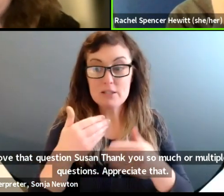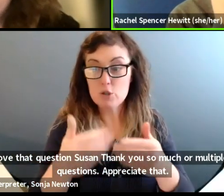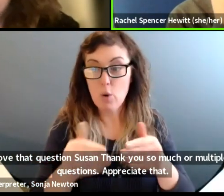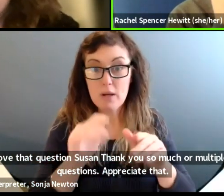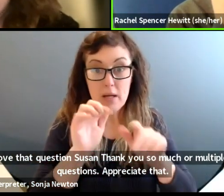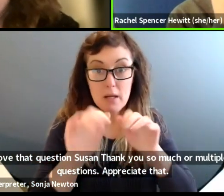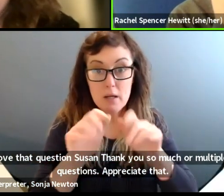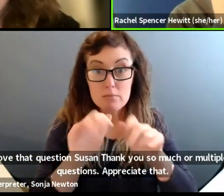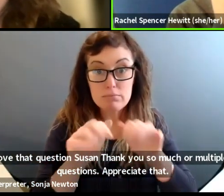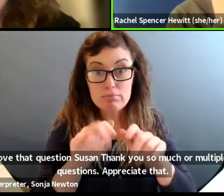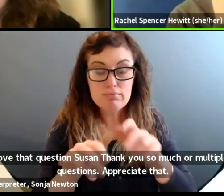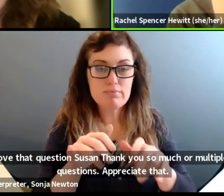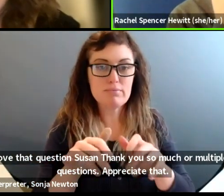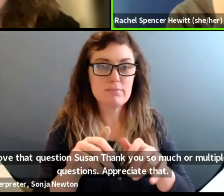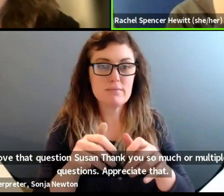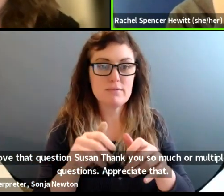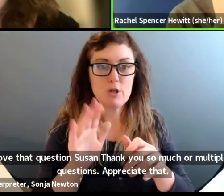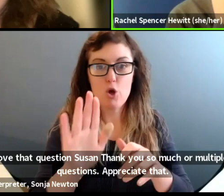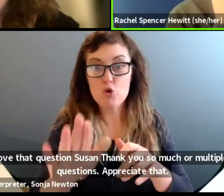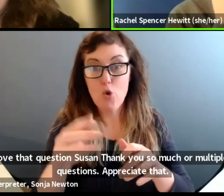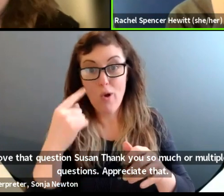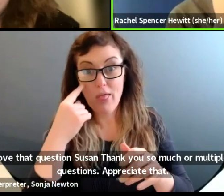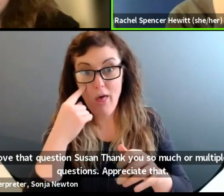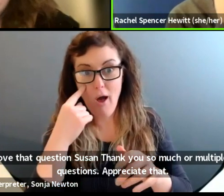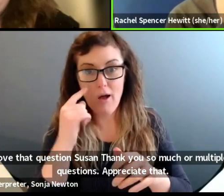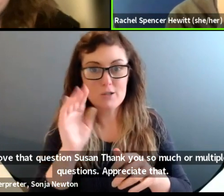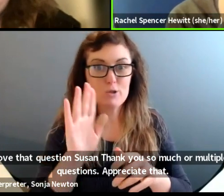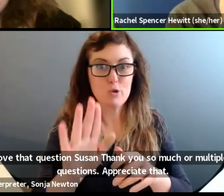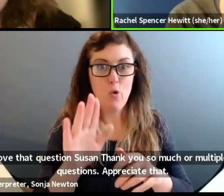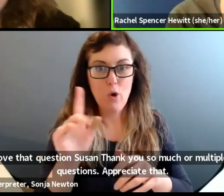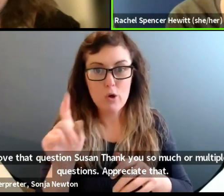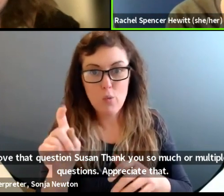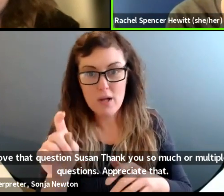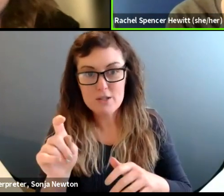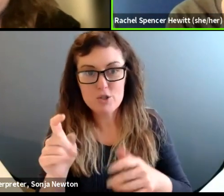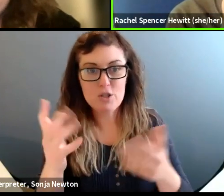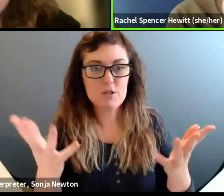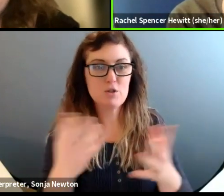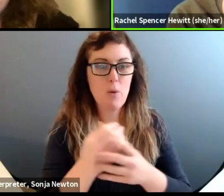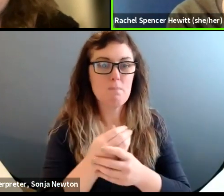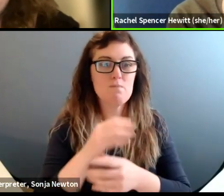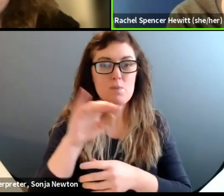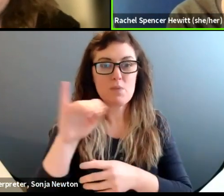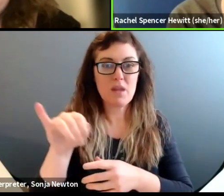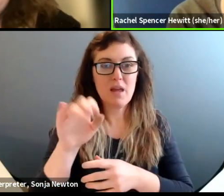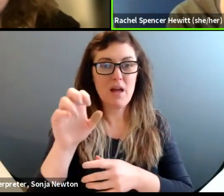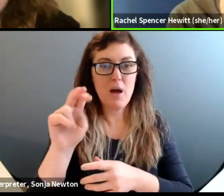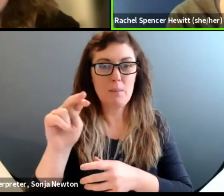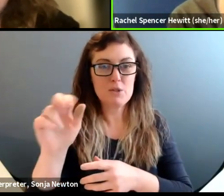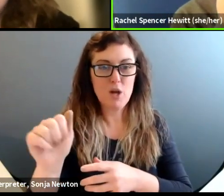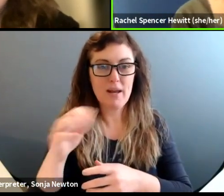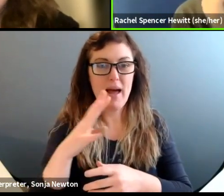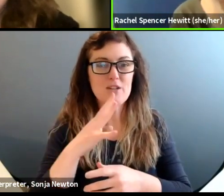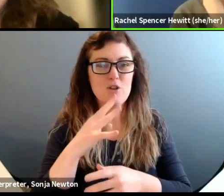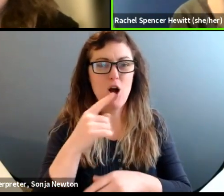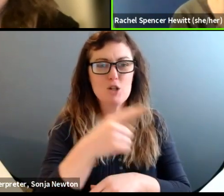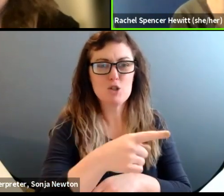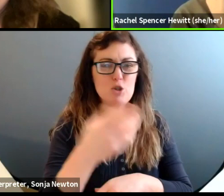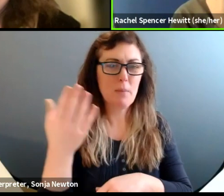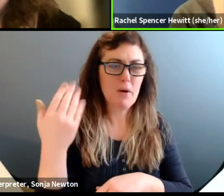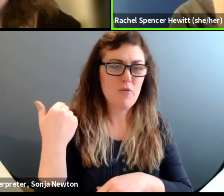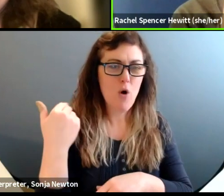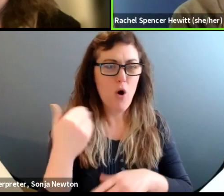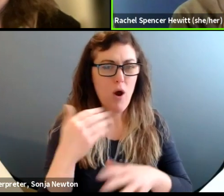with any thoughts that you have. I mean, what's exciting is that, um, Jenna, you know, even when I talked to you back in the day, I was like, Oh, how are you